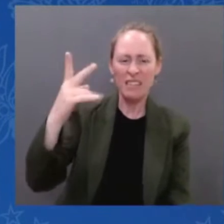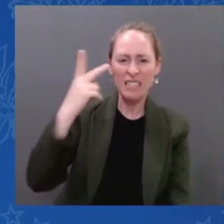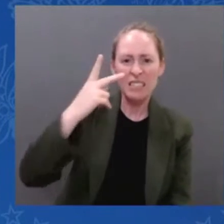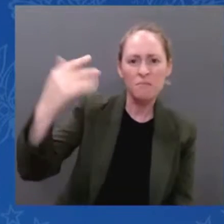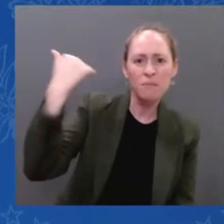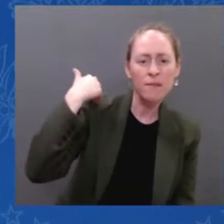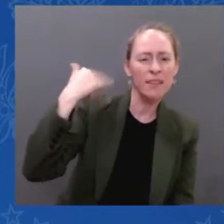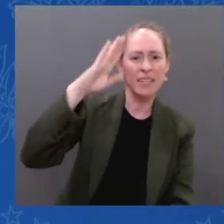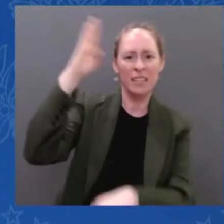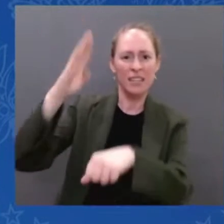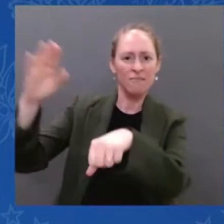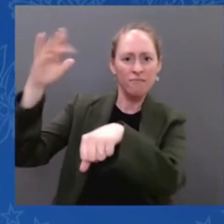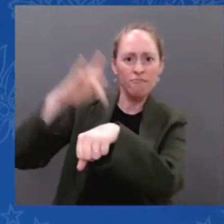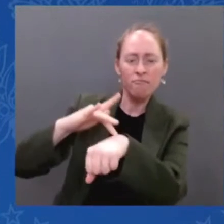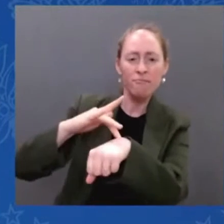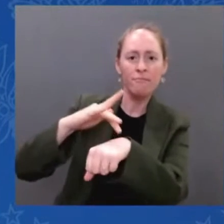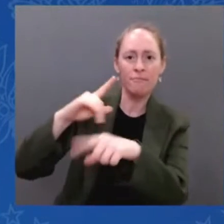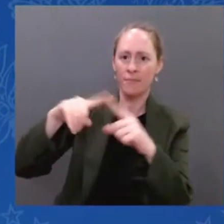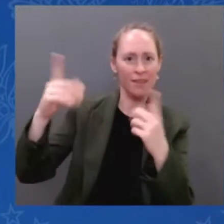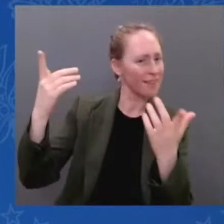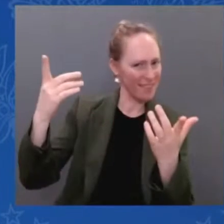by one single word,